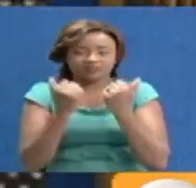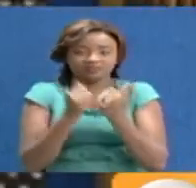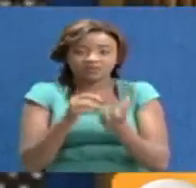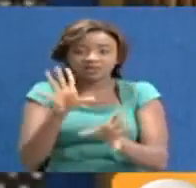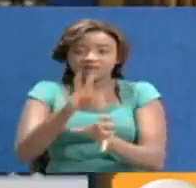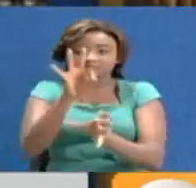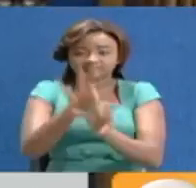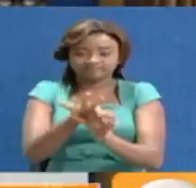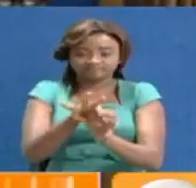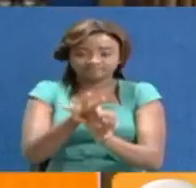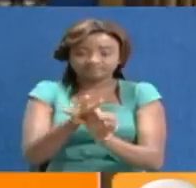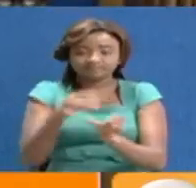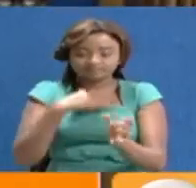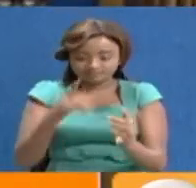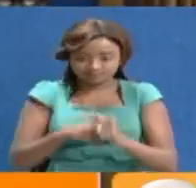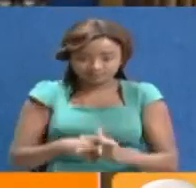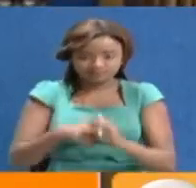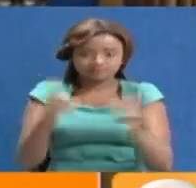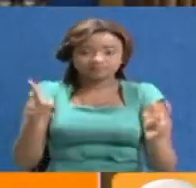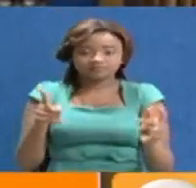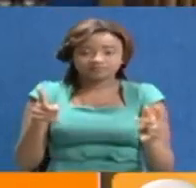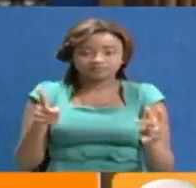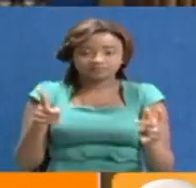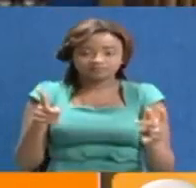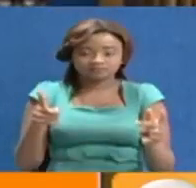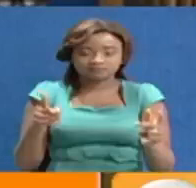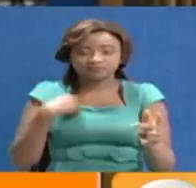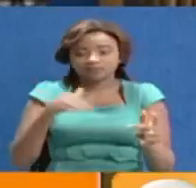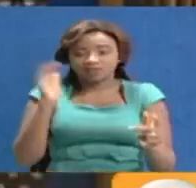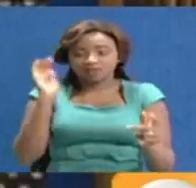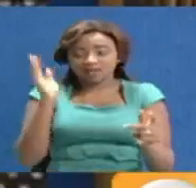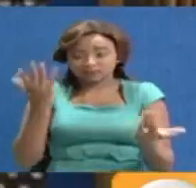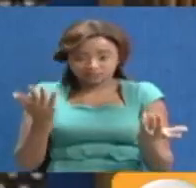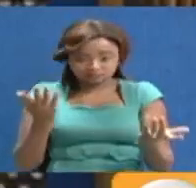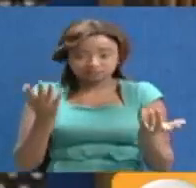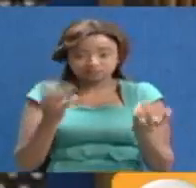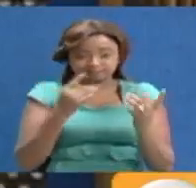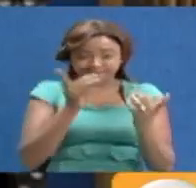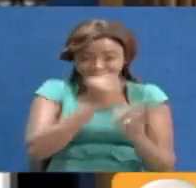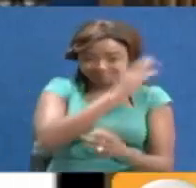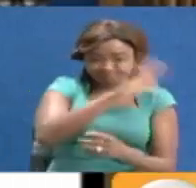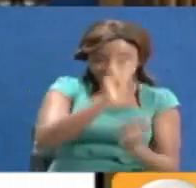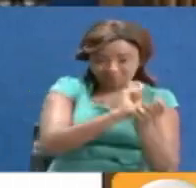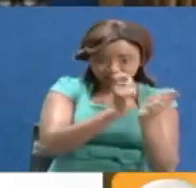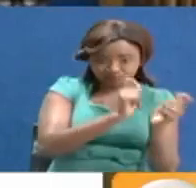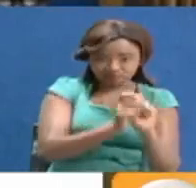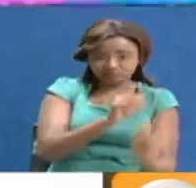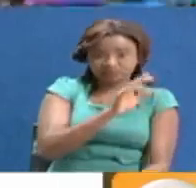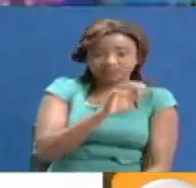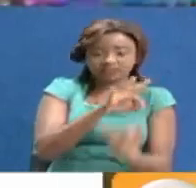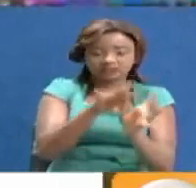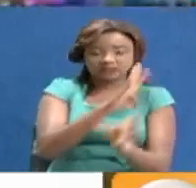will be by acclamation and I will therefore proceed and put the question with the National Assembly amendments to the T bill.